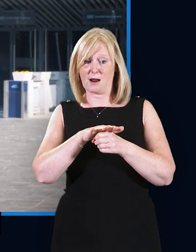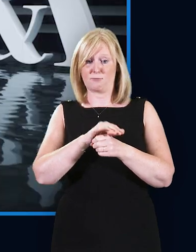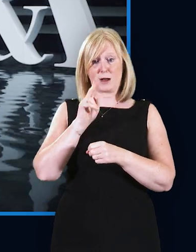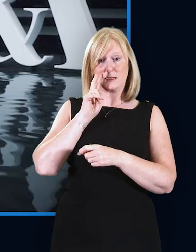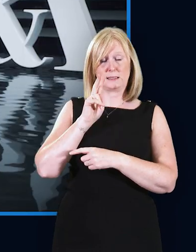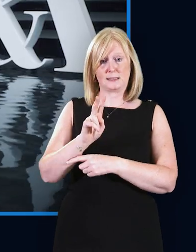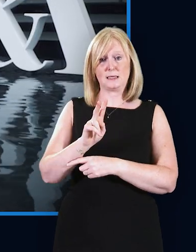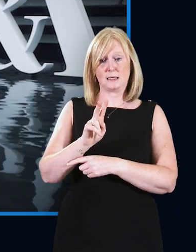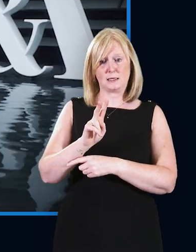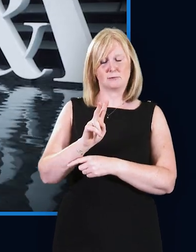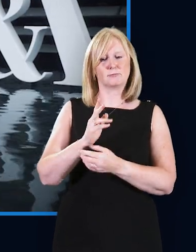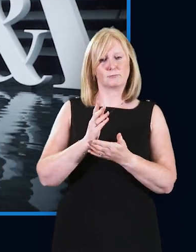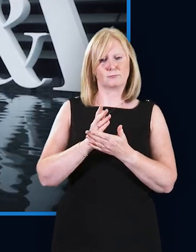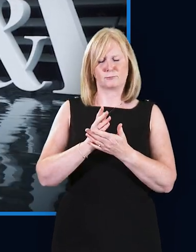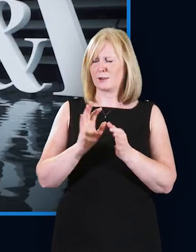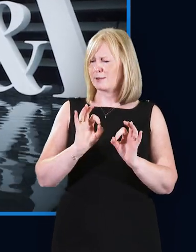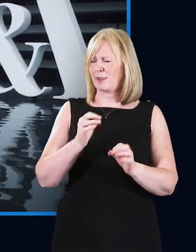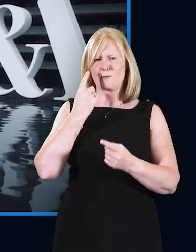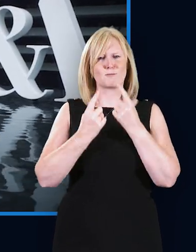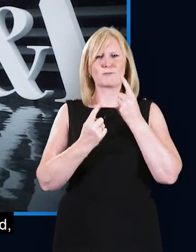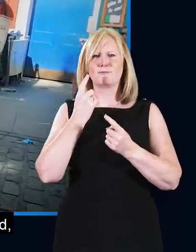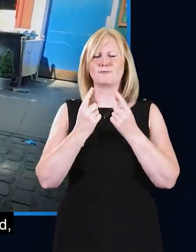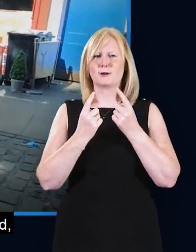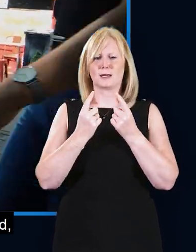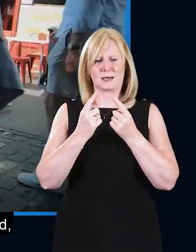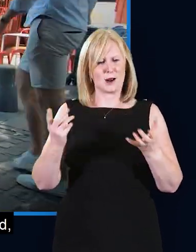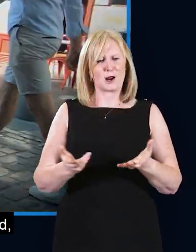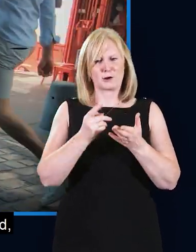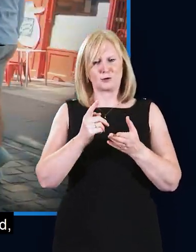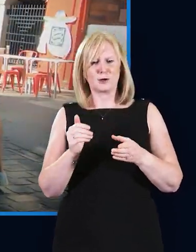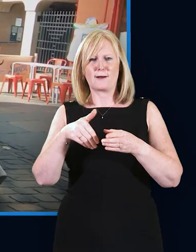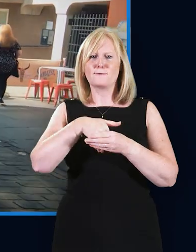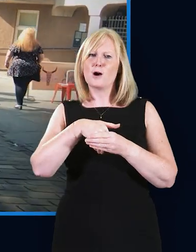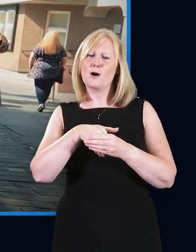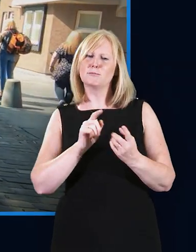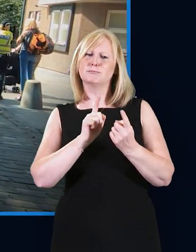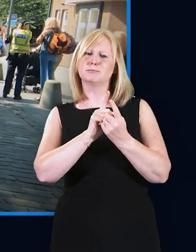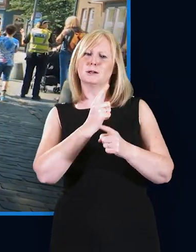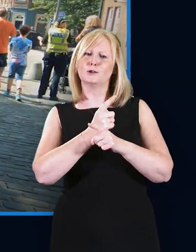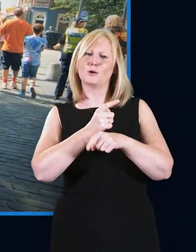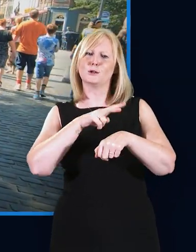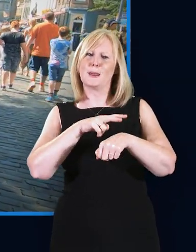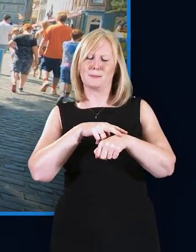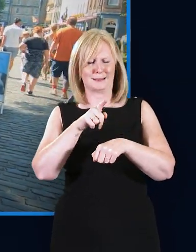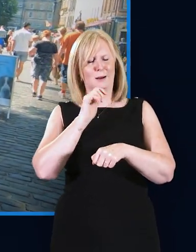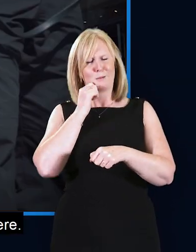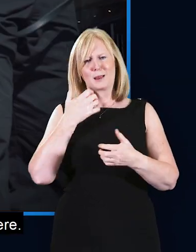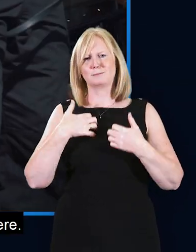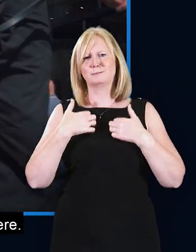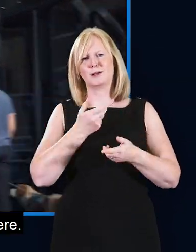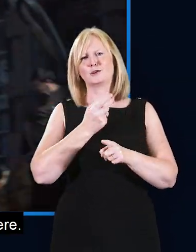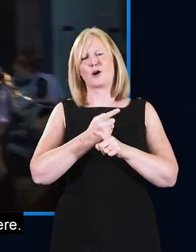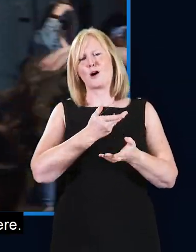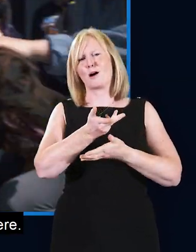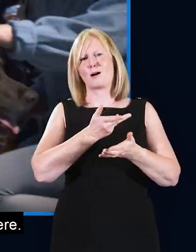in your area then first and foremost there's nothing to worry about. We would encourage you to get involved, go up and speak to the officers, they'll be keen to talk to you and